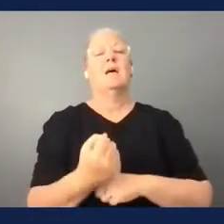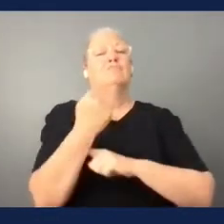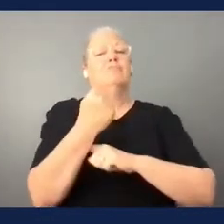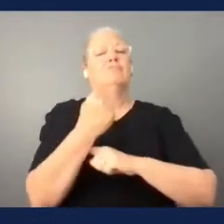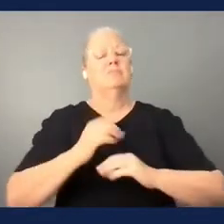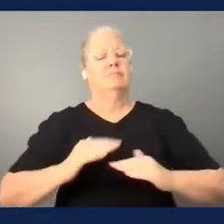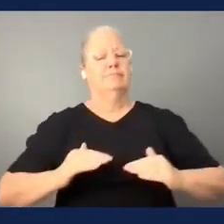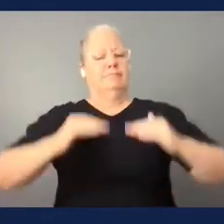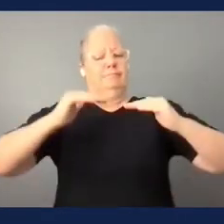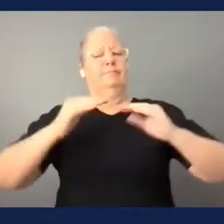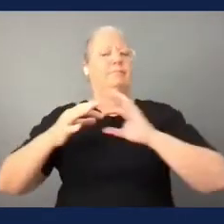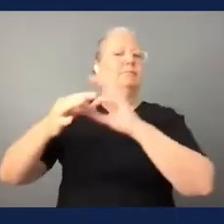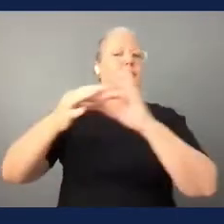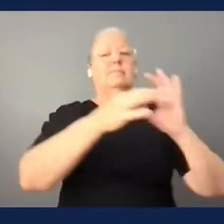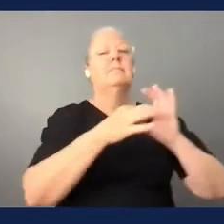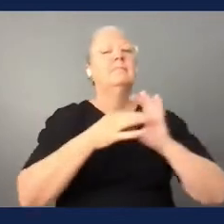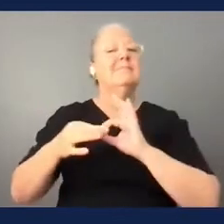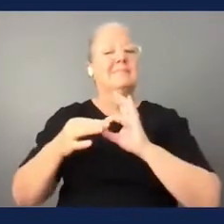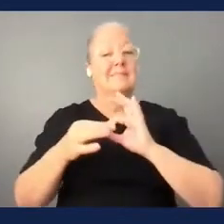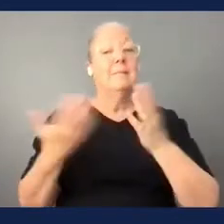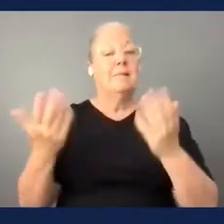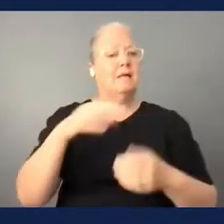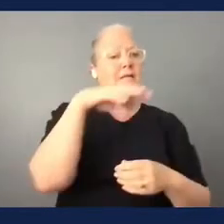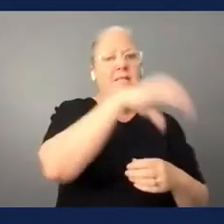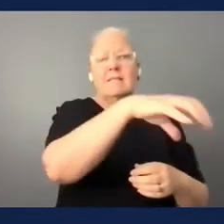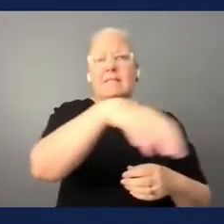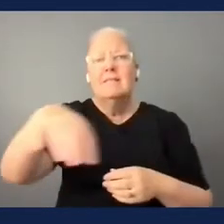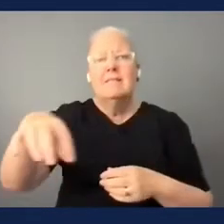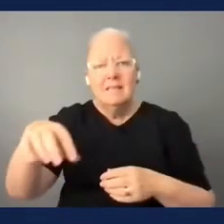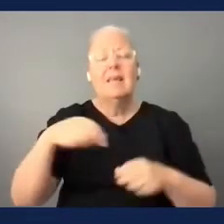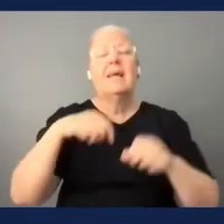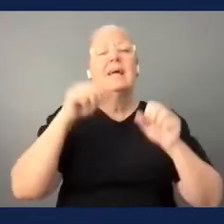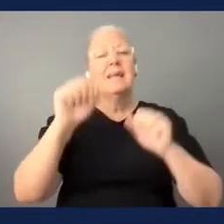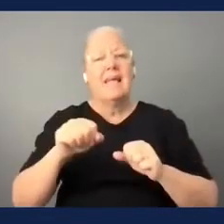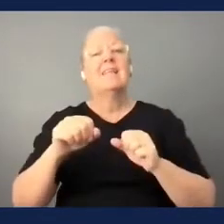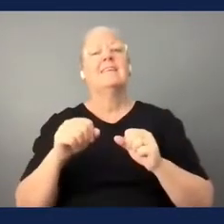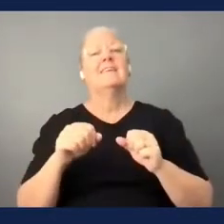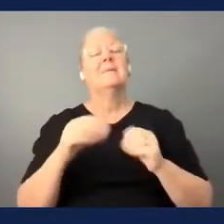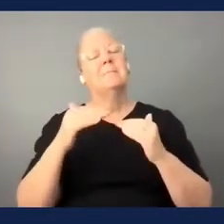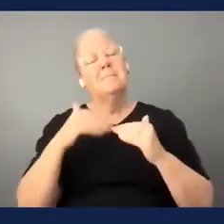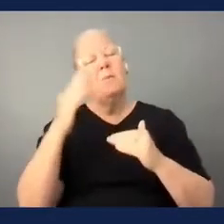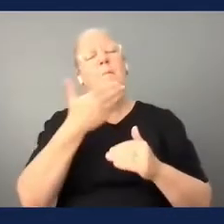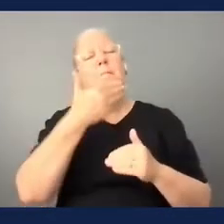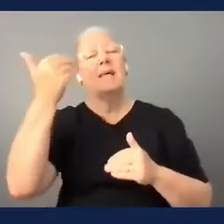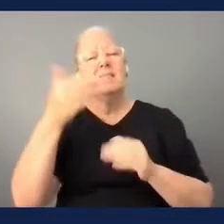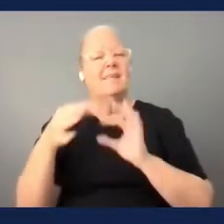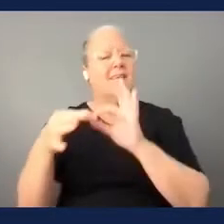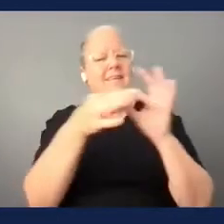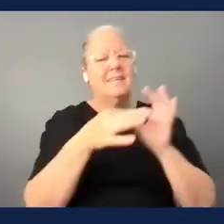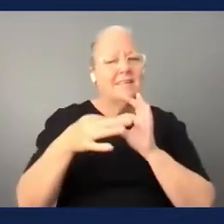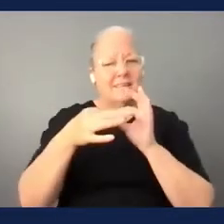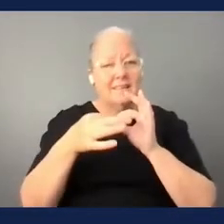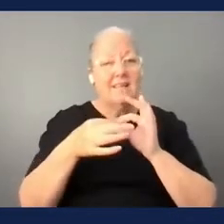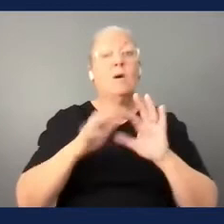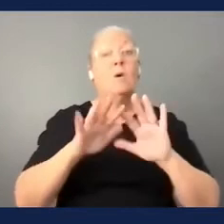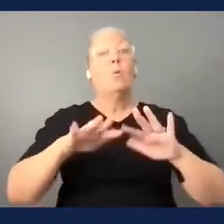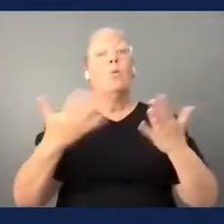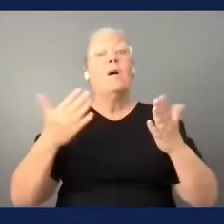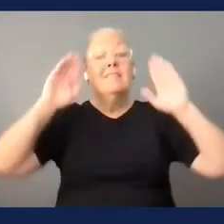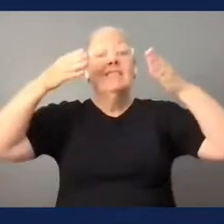all key stakeholders we can really ensure that there's equal opportunities for everyone to play the game they love and thank you